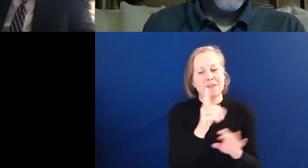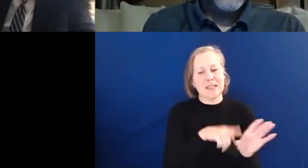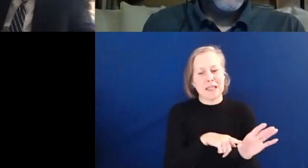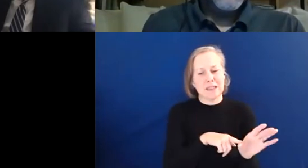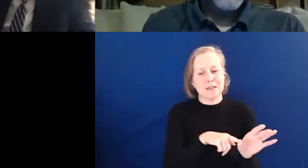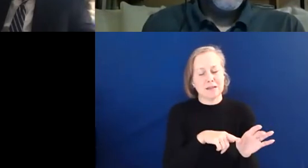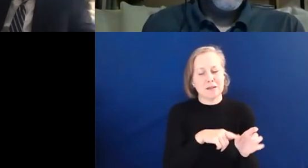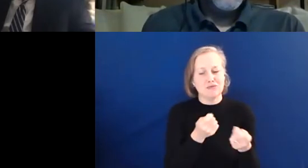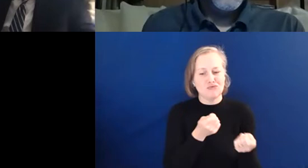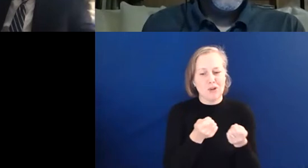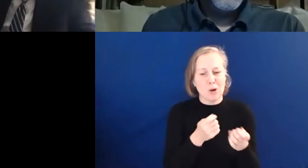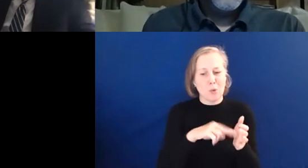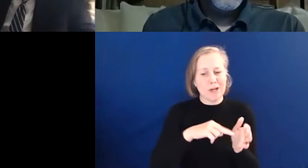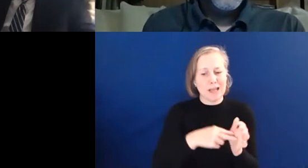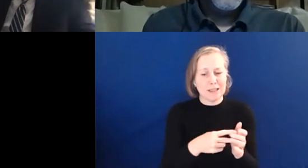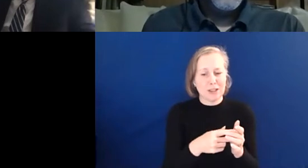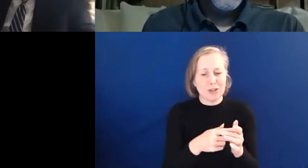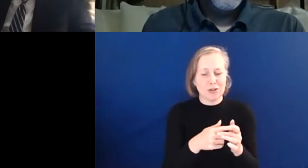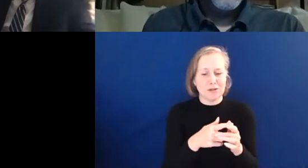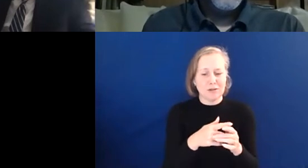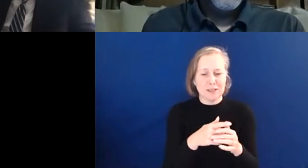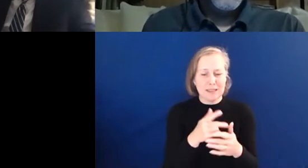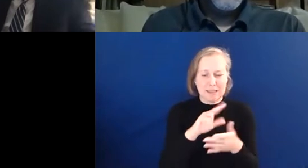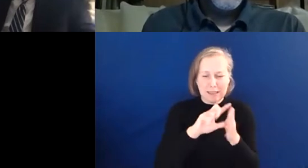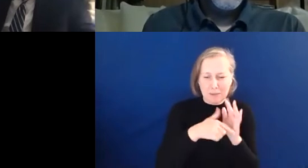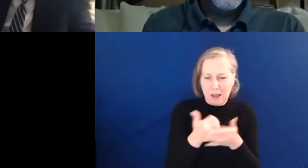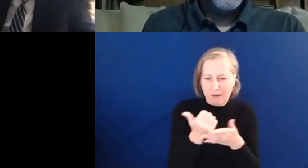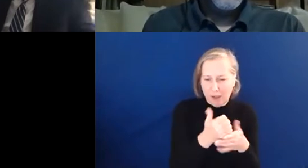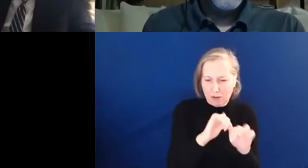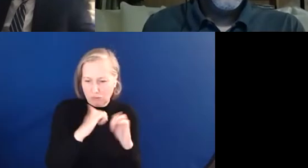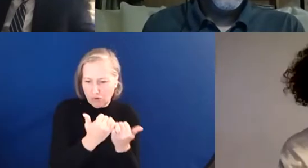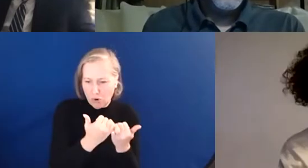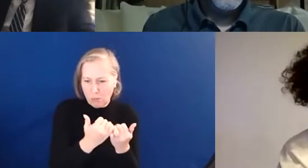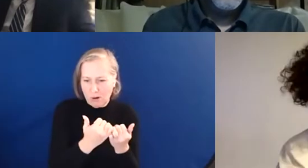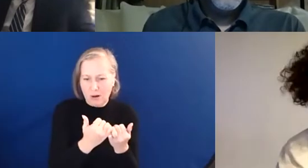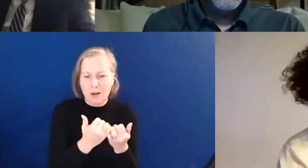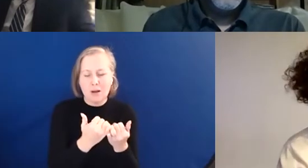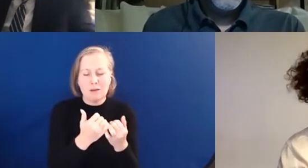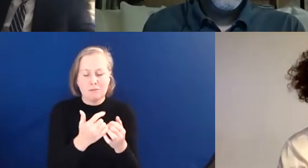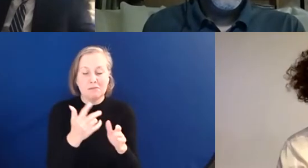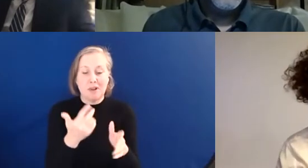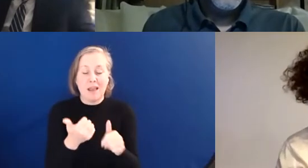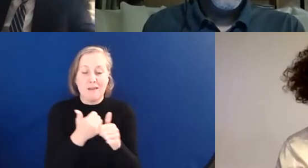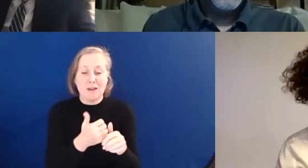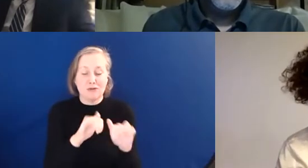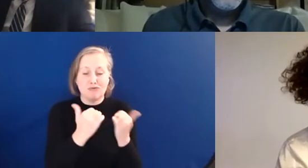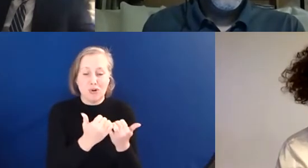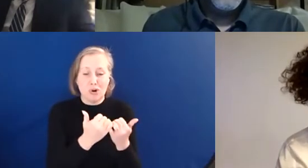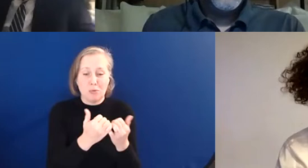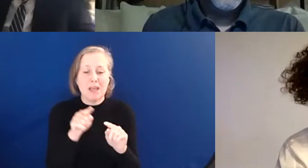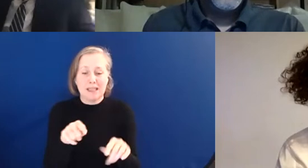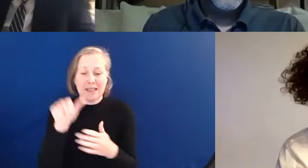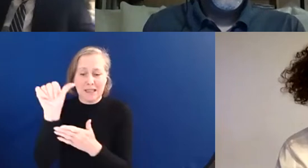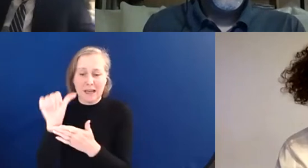London's Independent Disability Advisory Group. So particularly relevant for some of the discussion today. Cameron is listed in the Shaw Trust